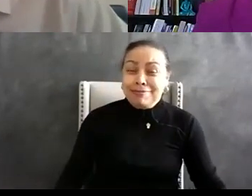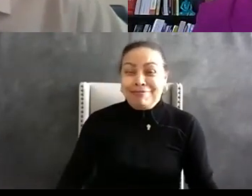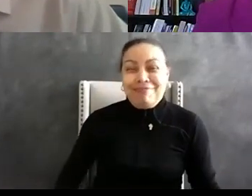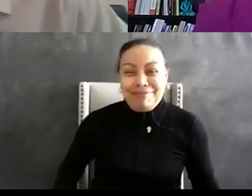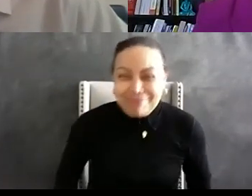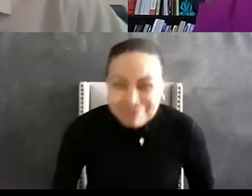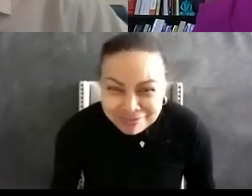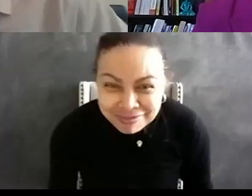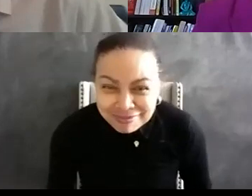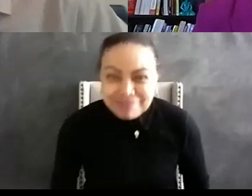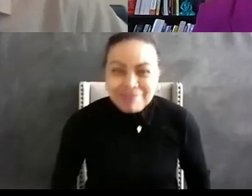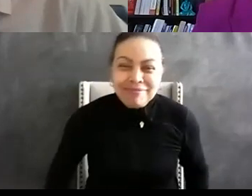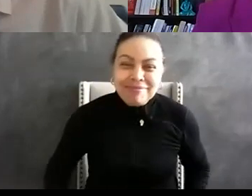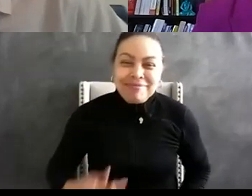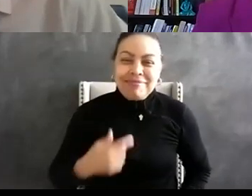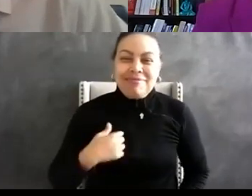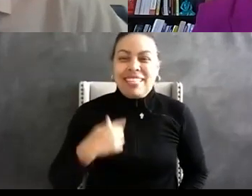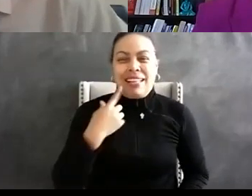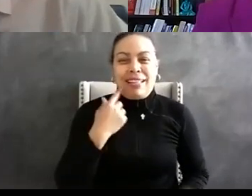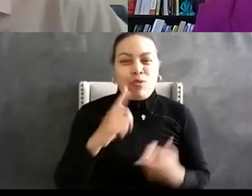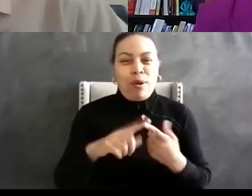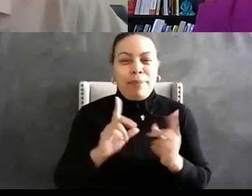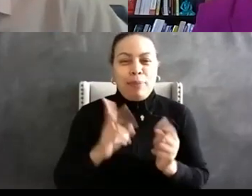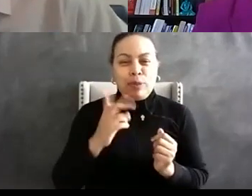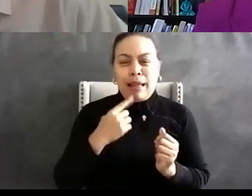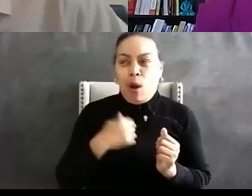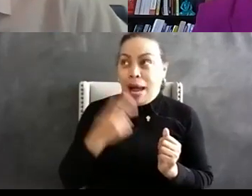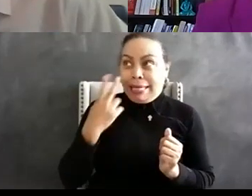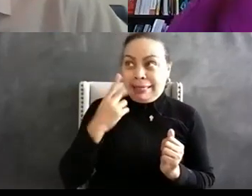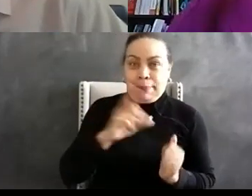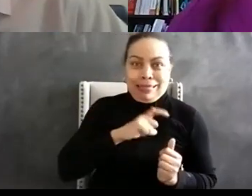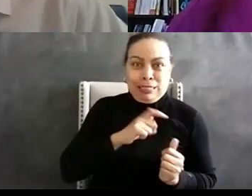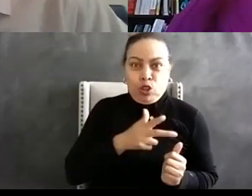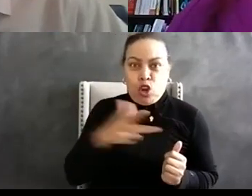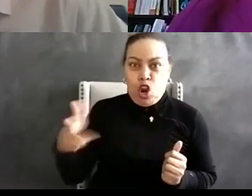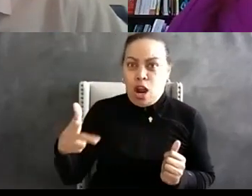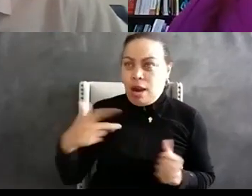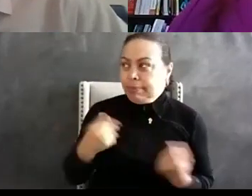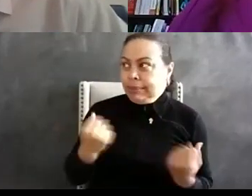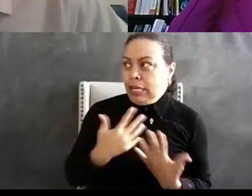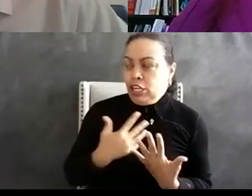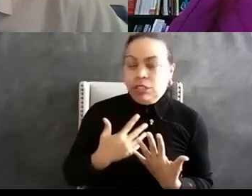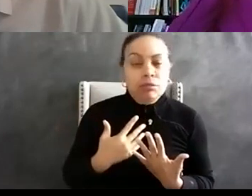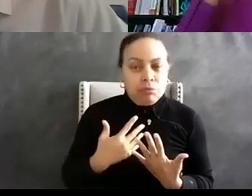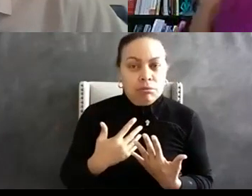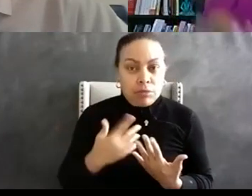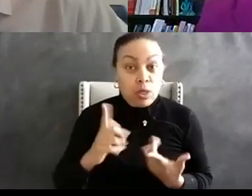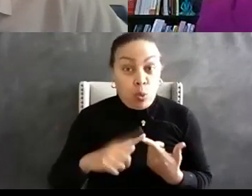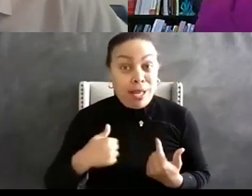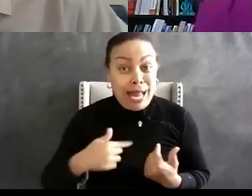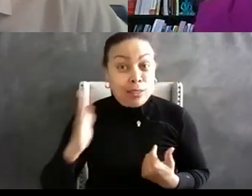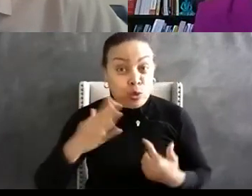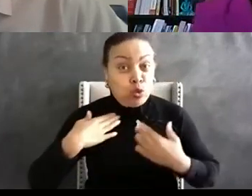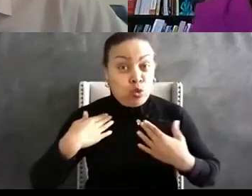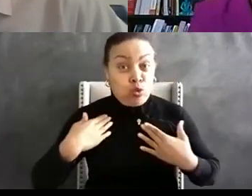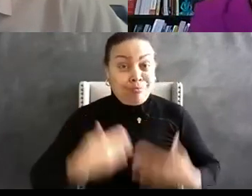i i laugh when people always you know say when they see a squad car they get scared and it's funny like even when you know i was in uniform driving a